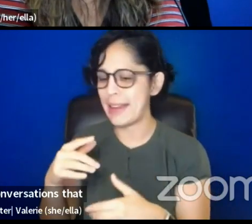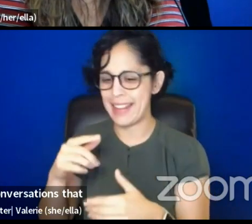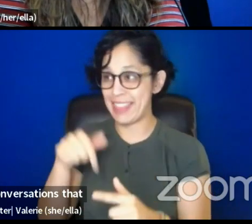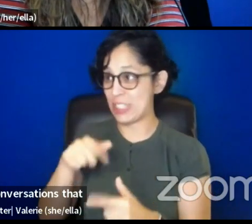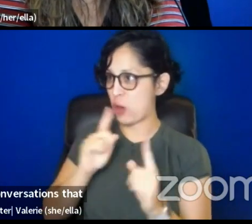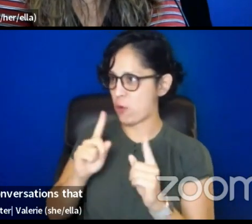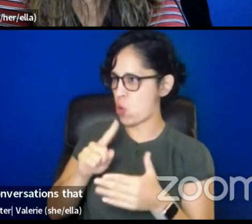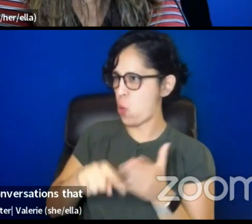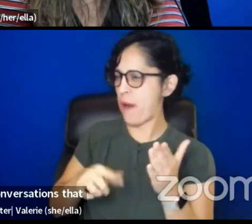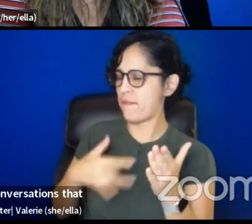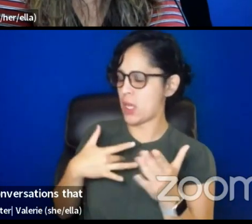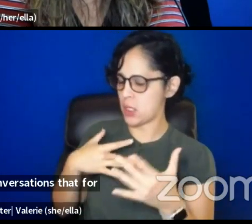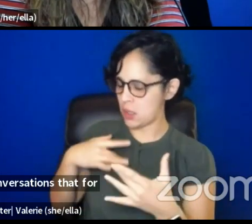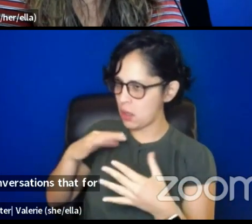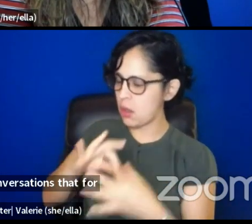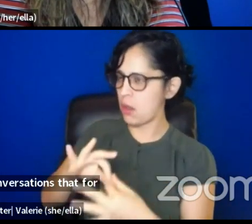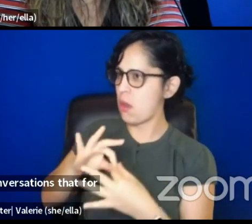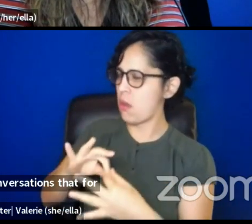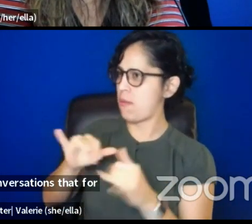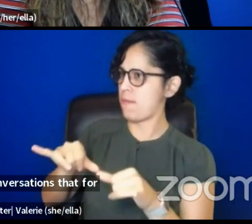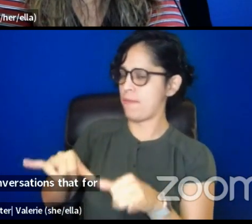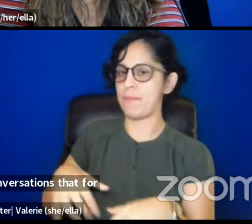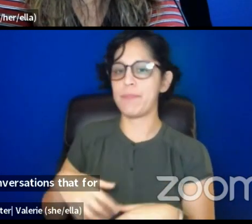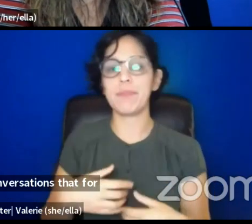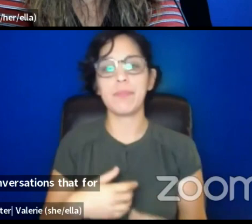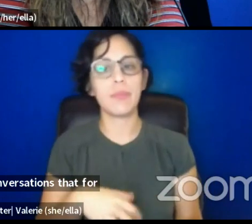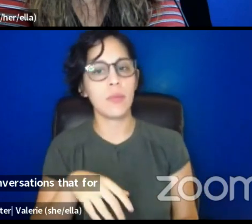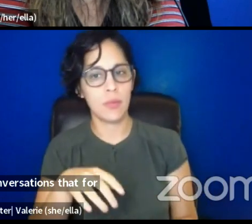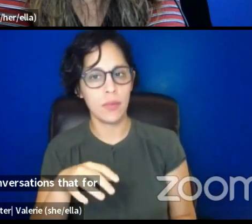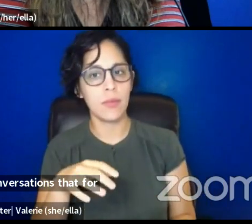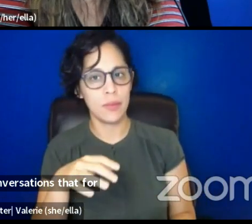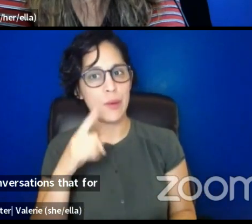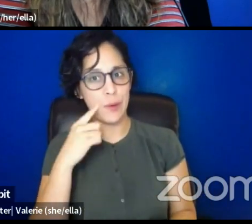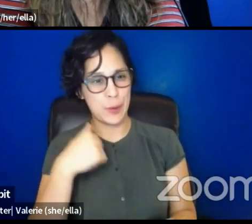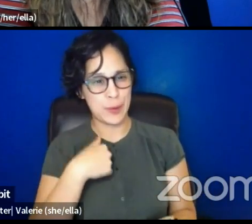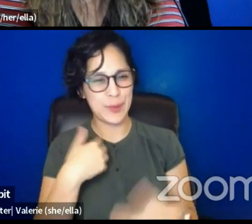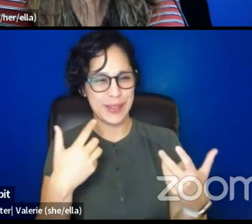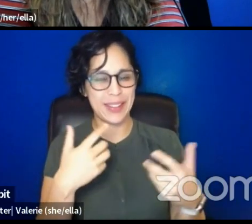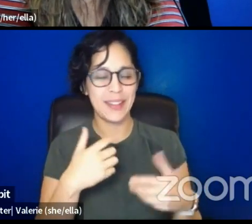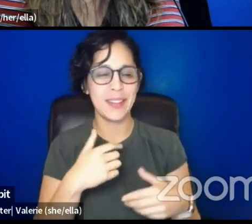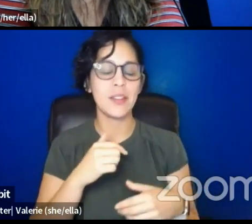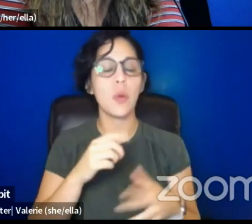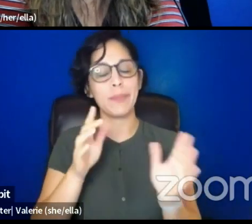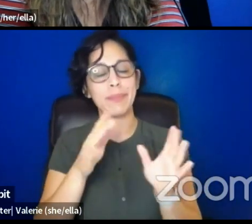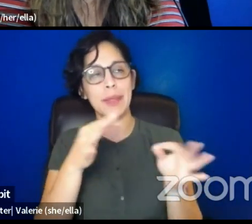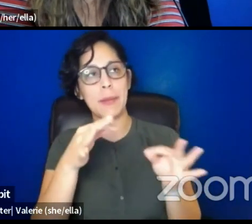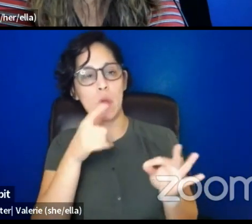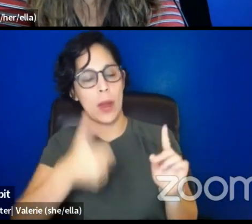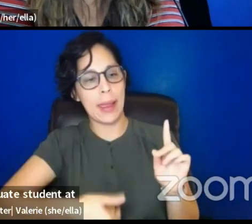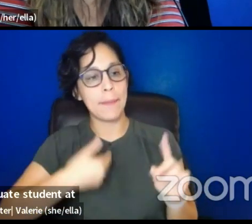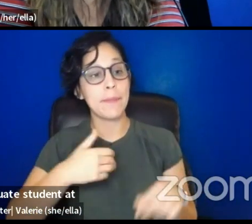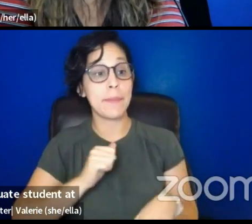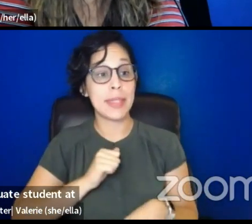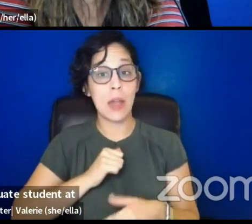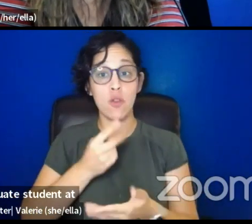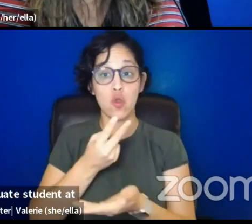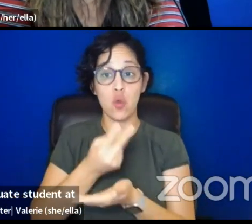me, I love talking, so a little bit. I'm a graduate student at Fresno State